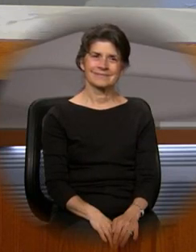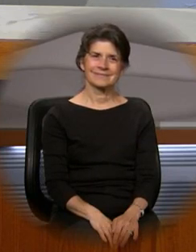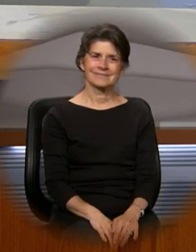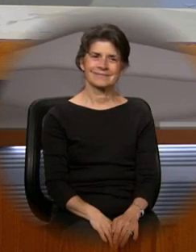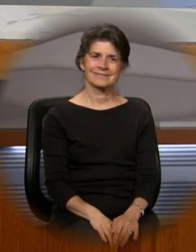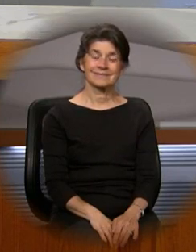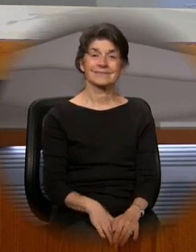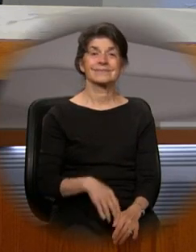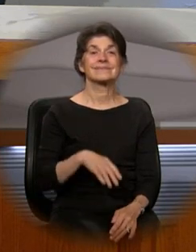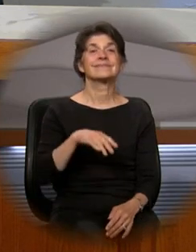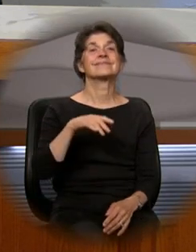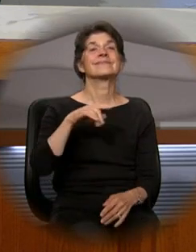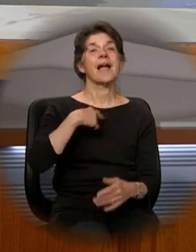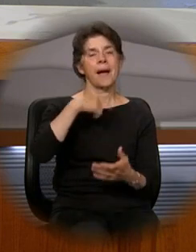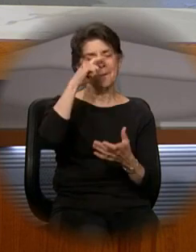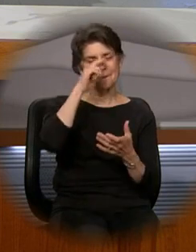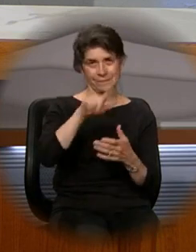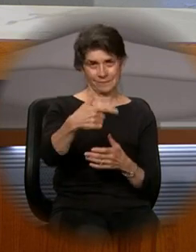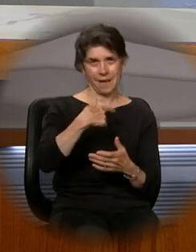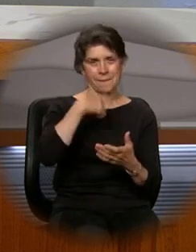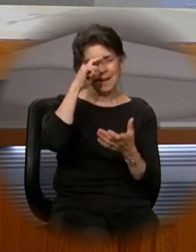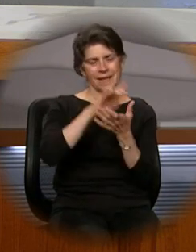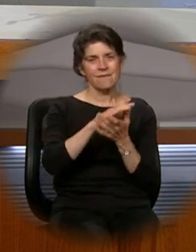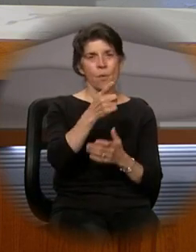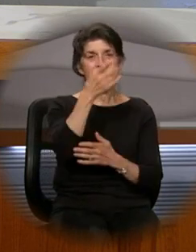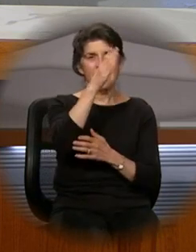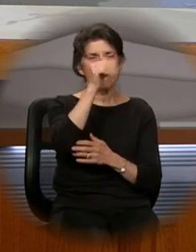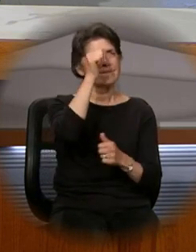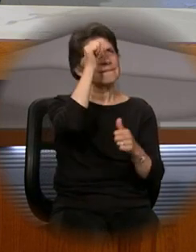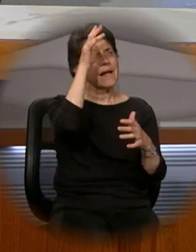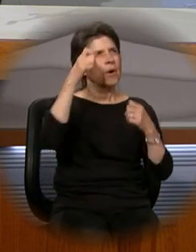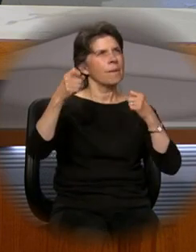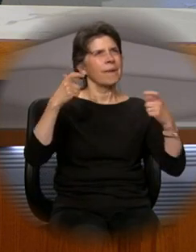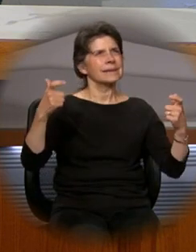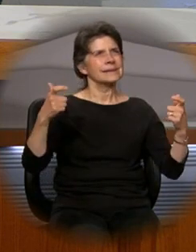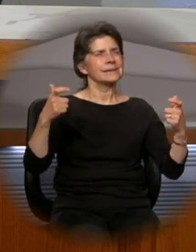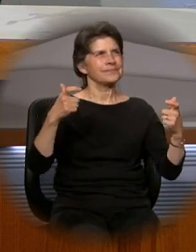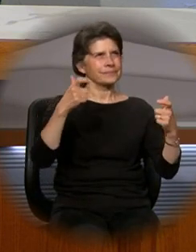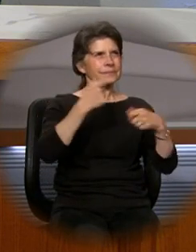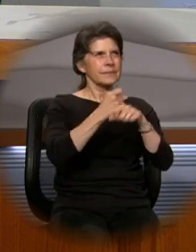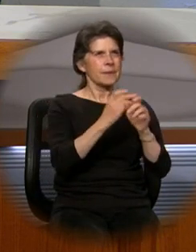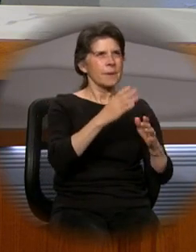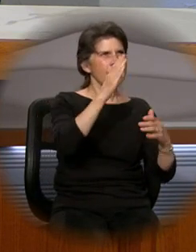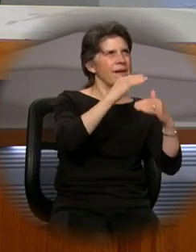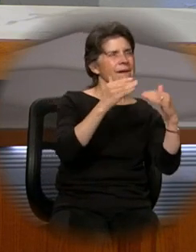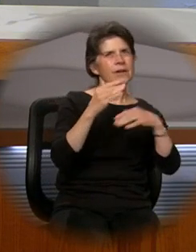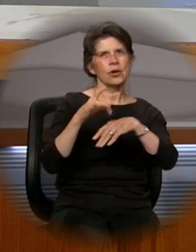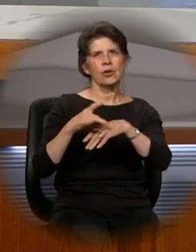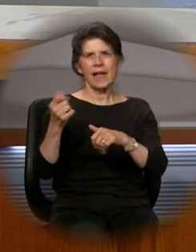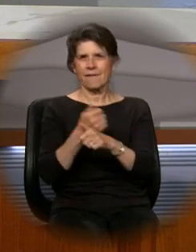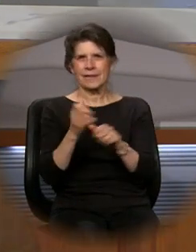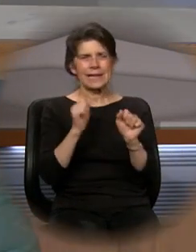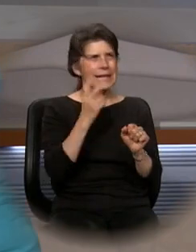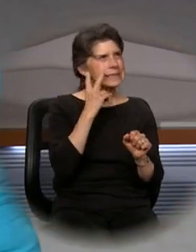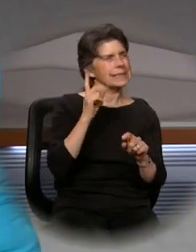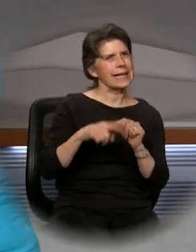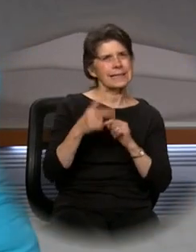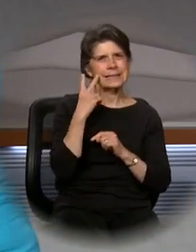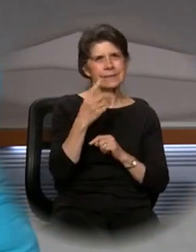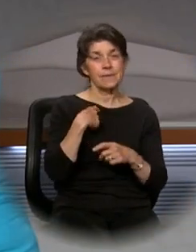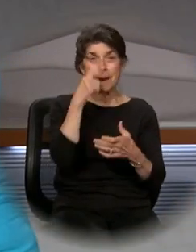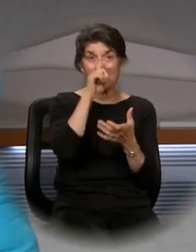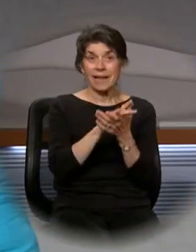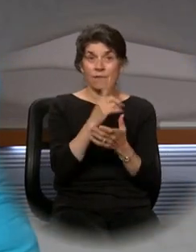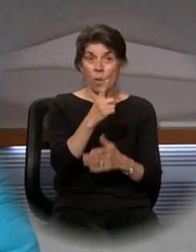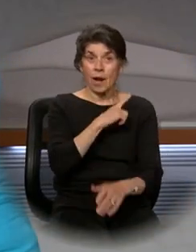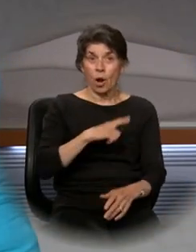I believe in one God, the Father Almighty, maker of heaven and earth, of all things visible and invisible. I believe